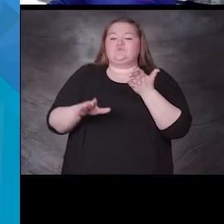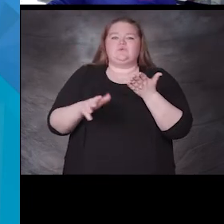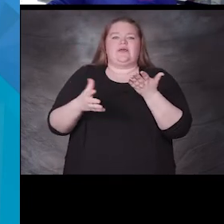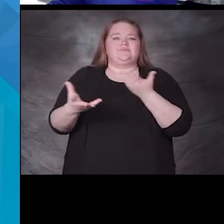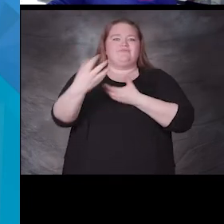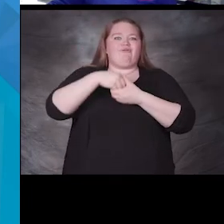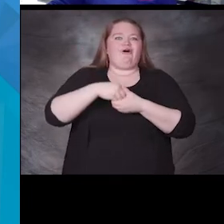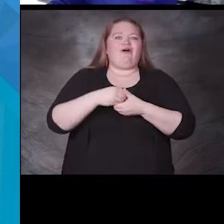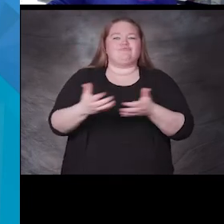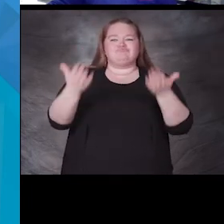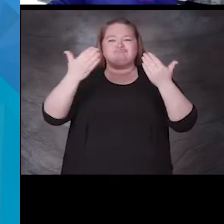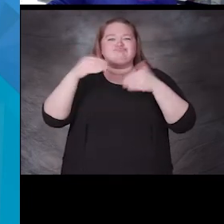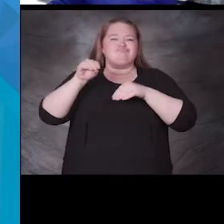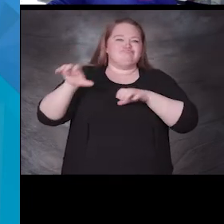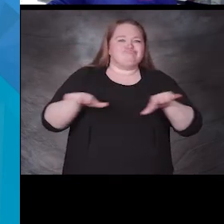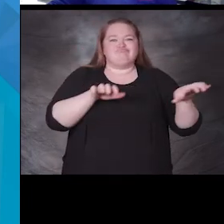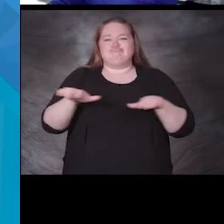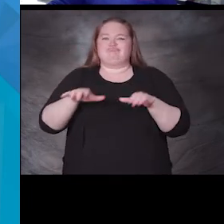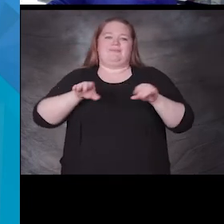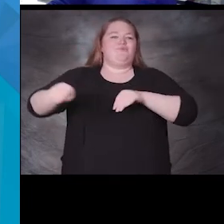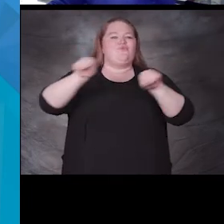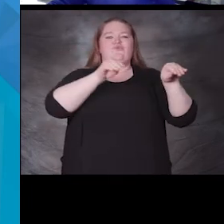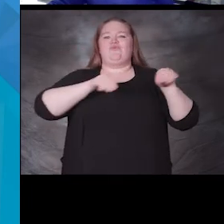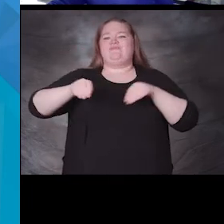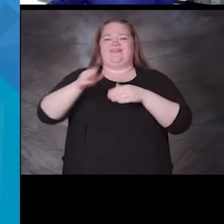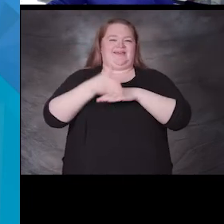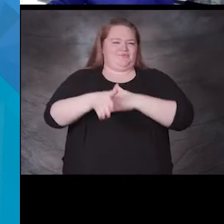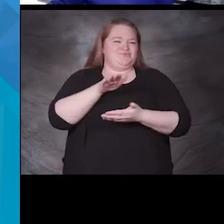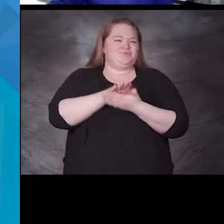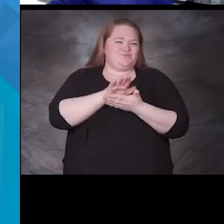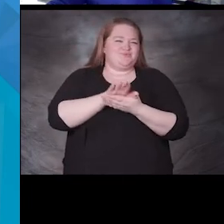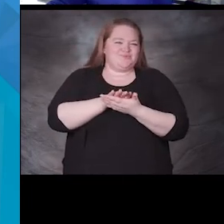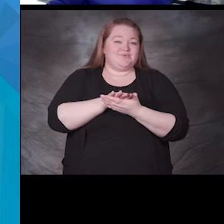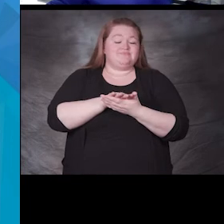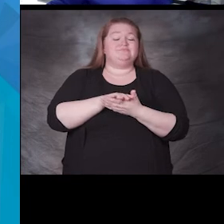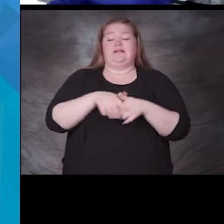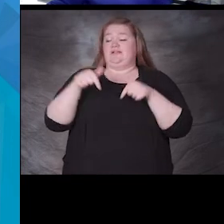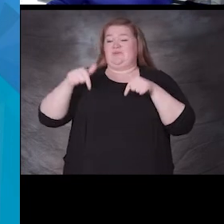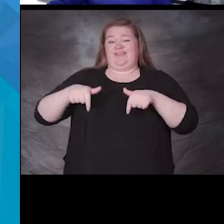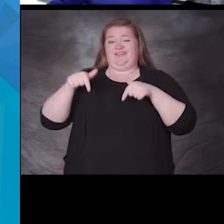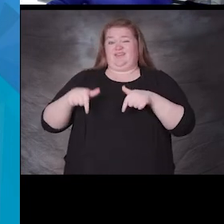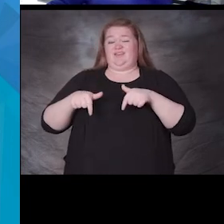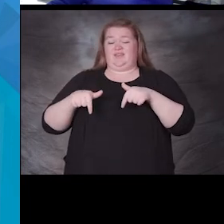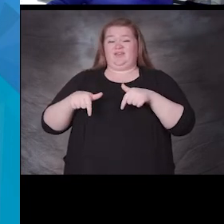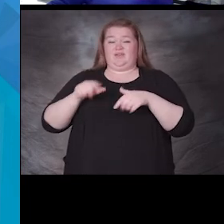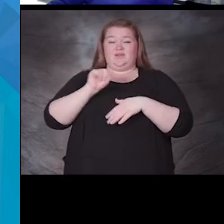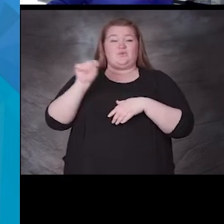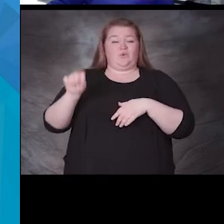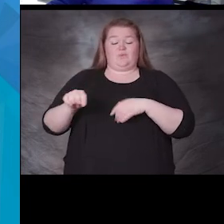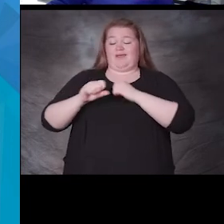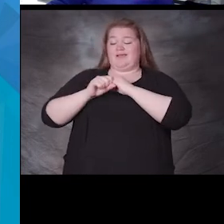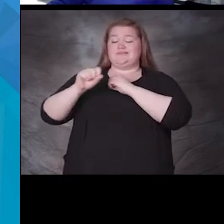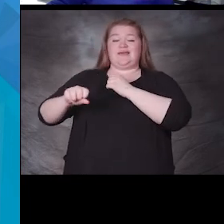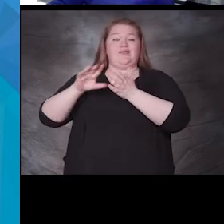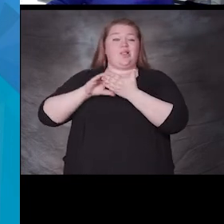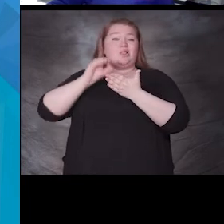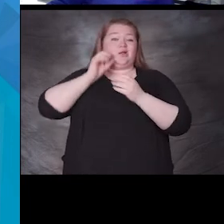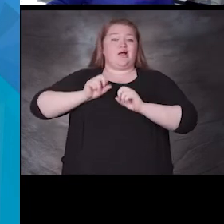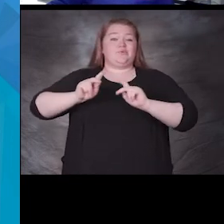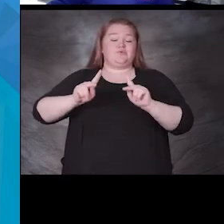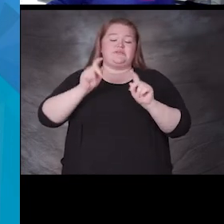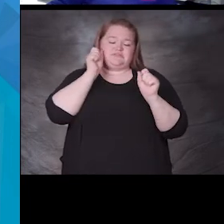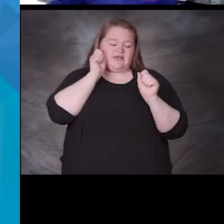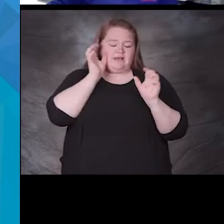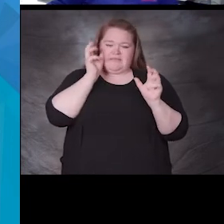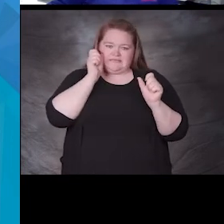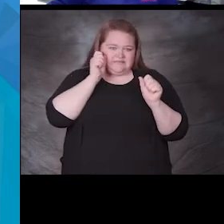doing different activities after school our extended learning opportunities here in tacoma are amazing we